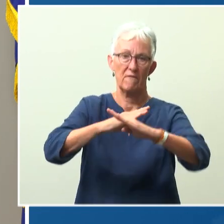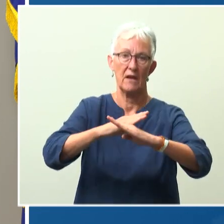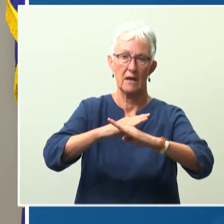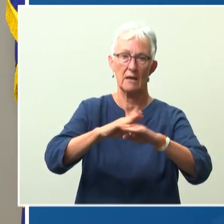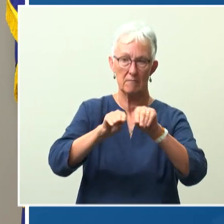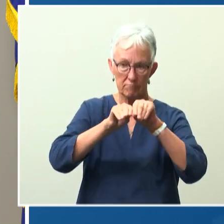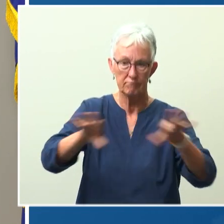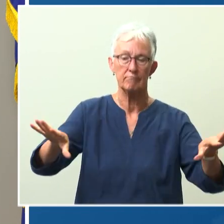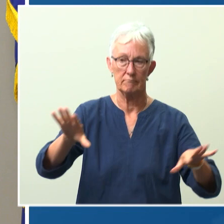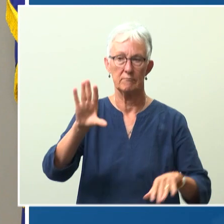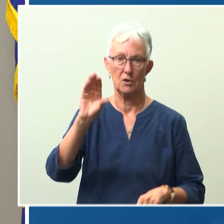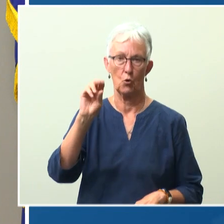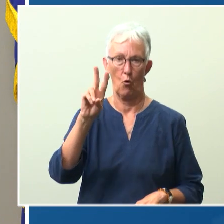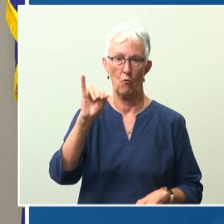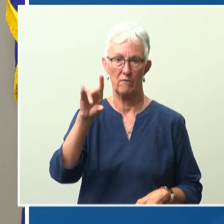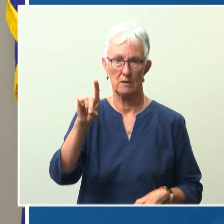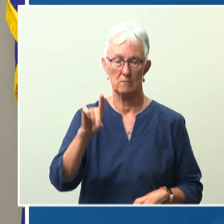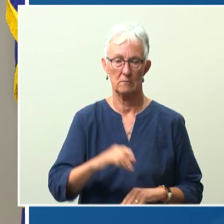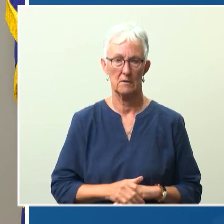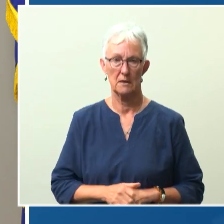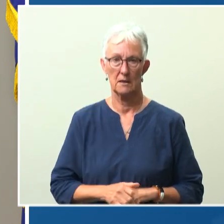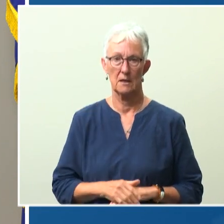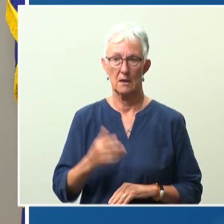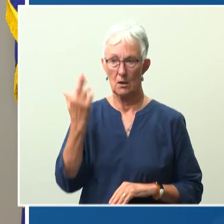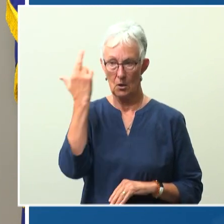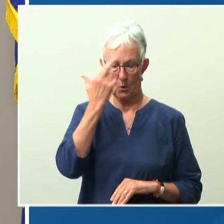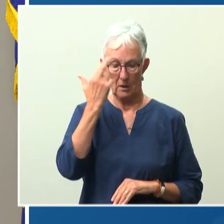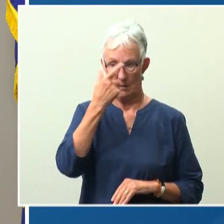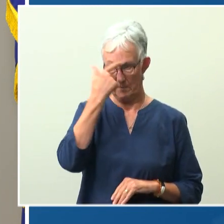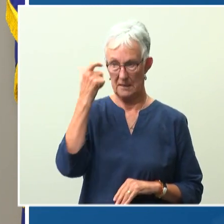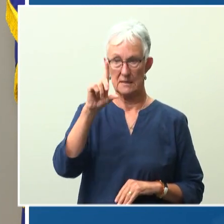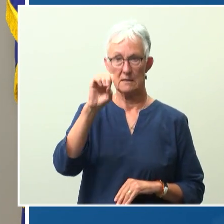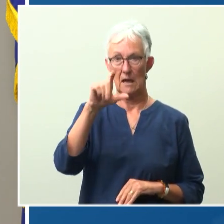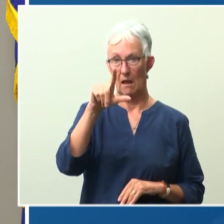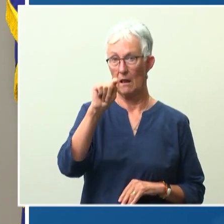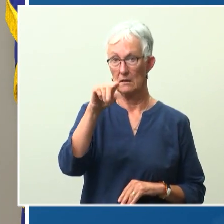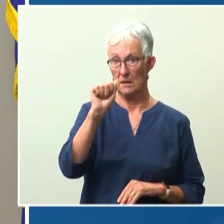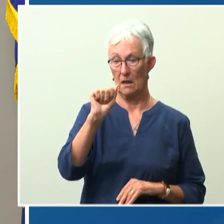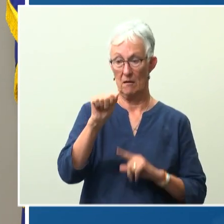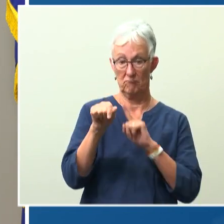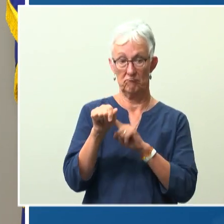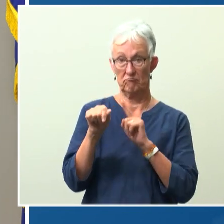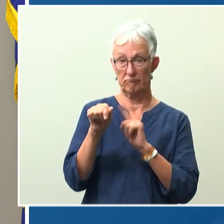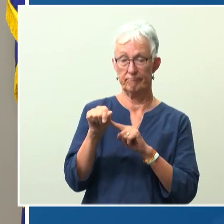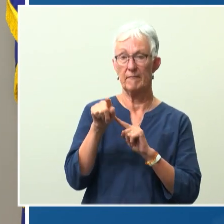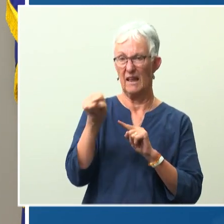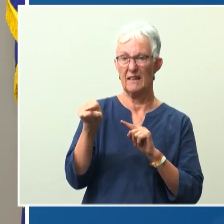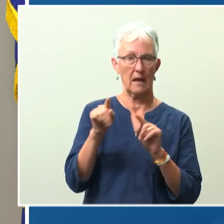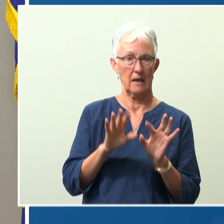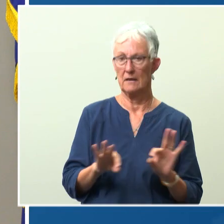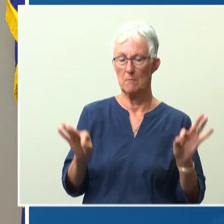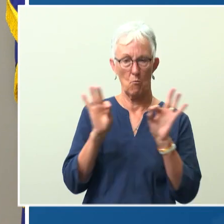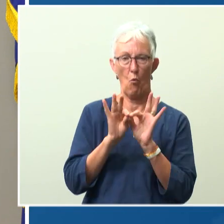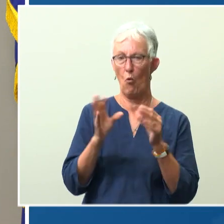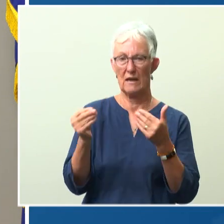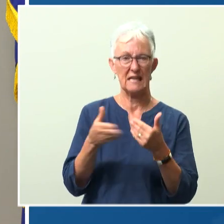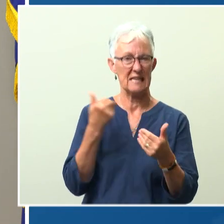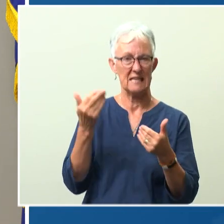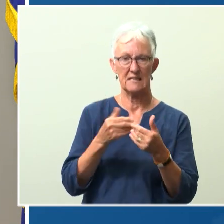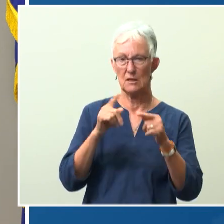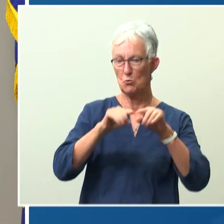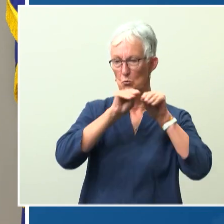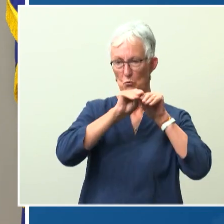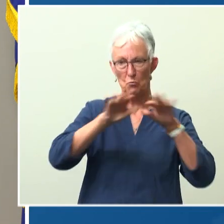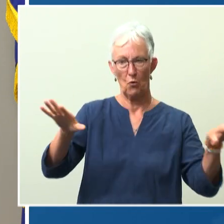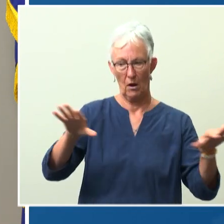transmissibility and acquisition of disease by those who are unvaccinated. Please keep